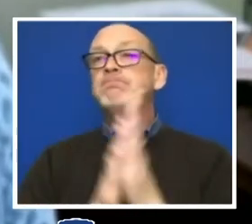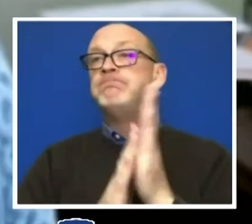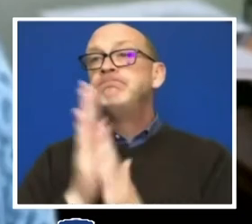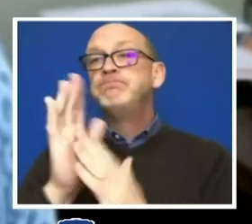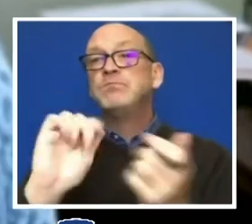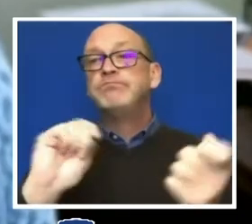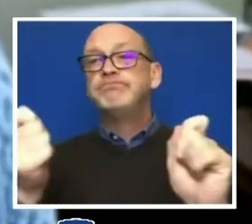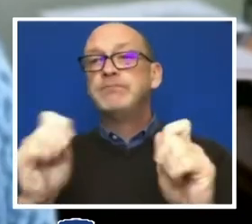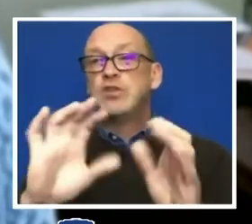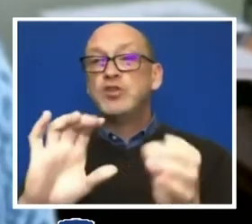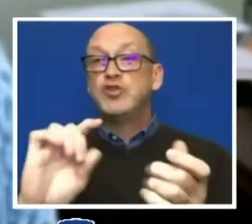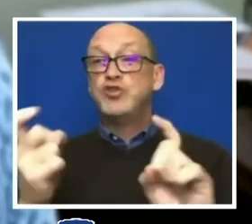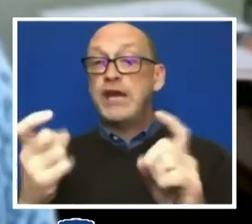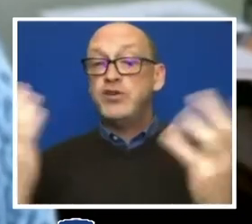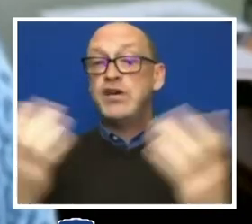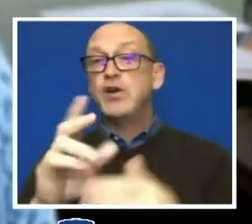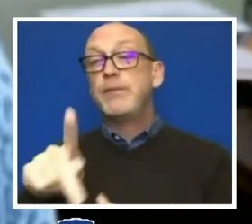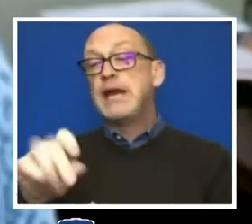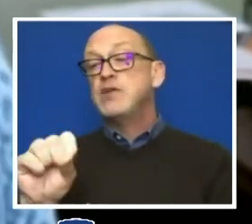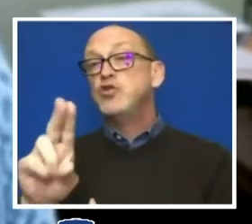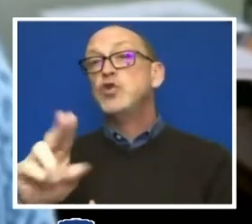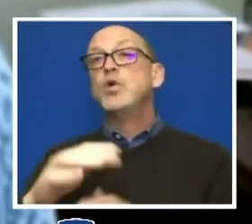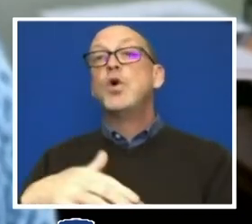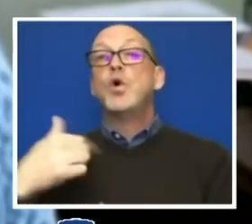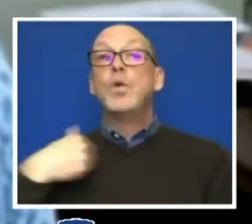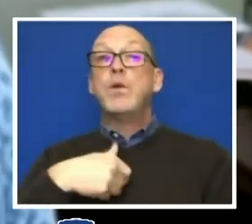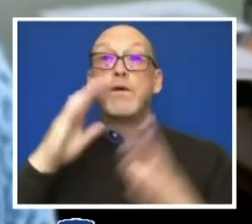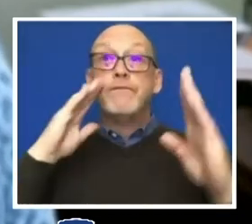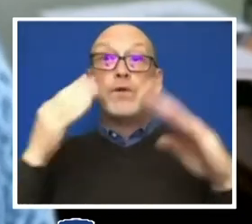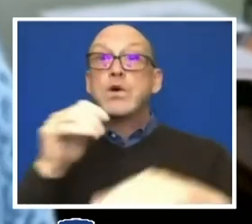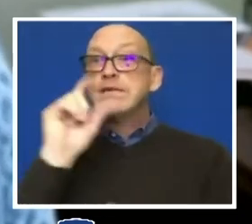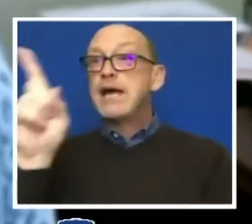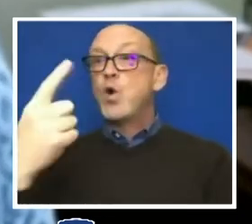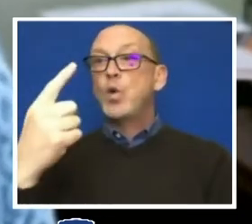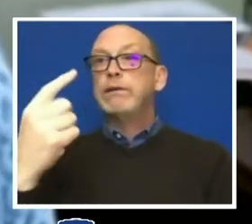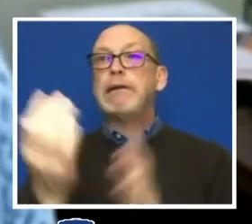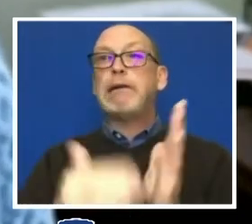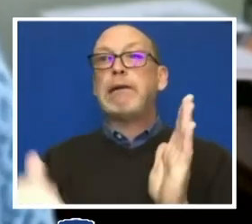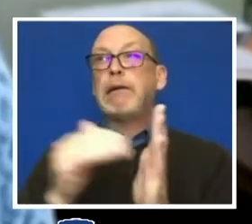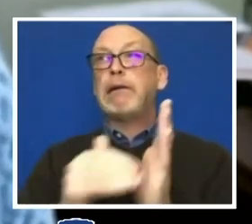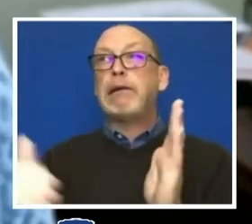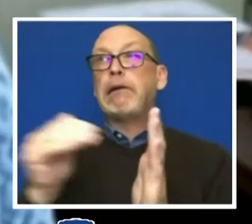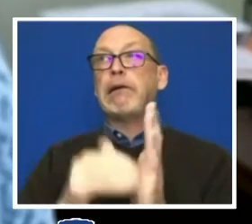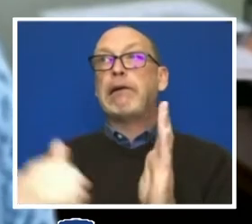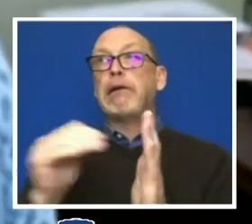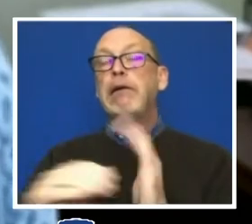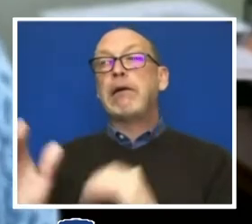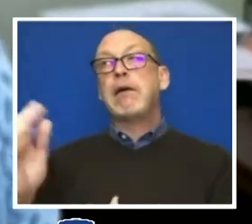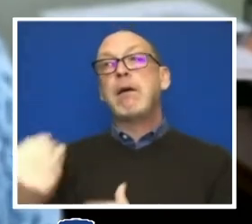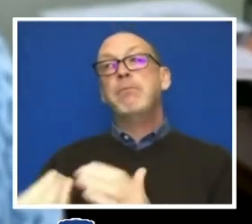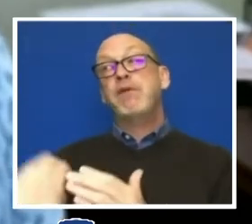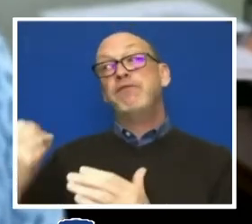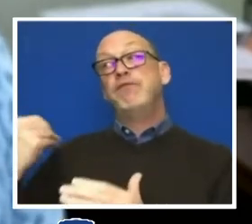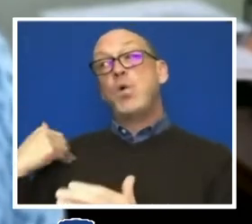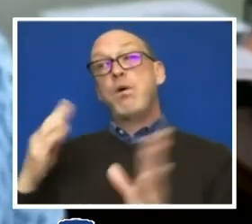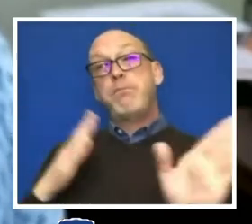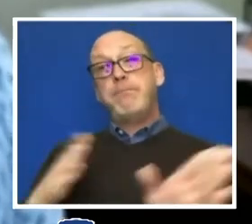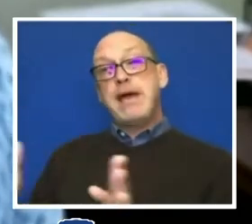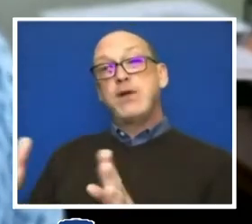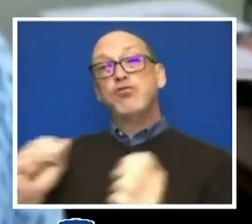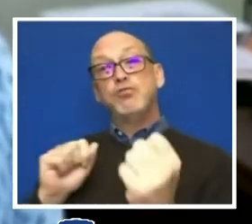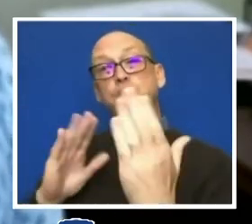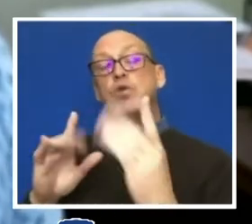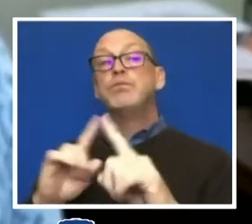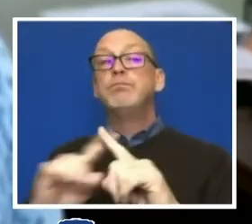State. And we were very focused on not just repeating past patterns and approaches. The truth and